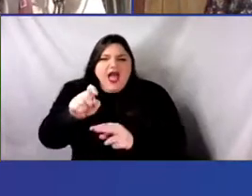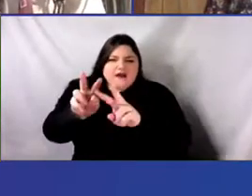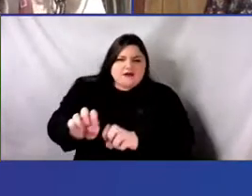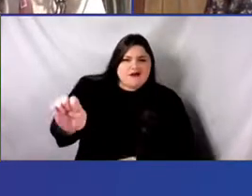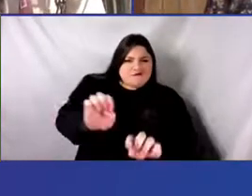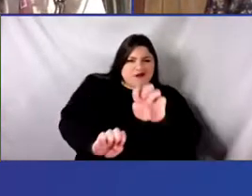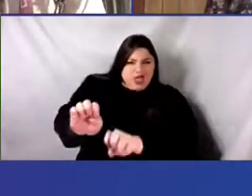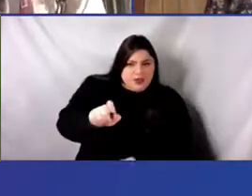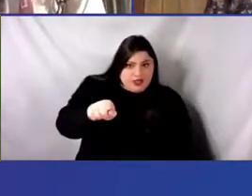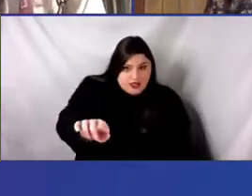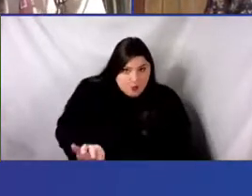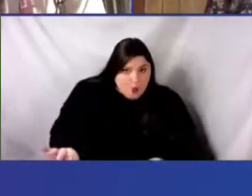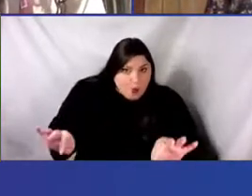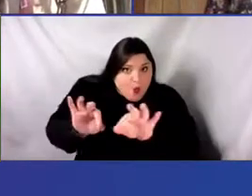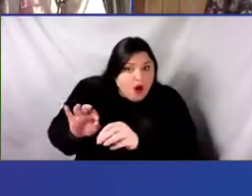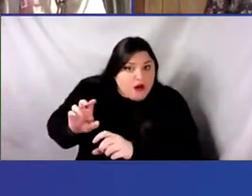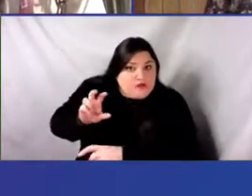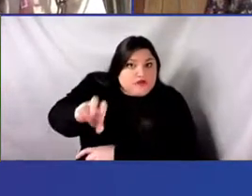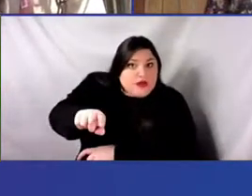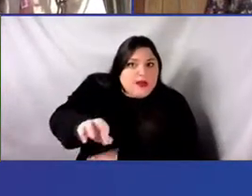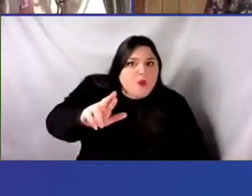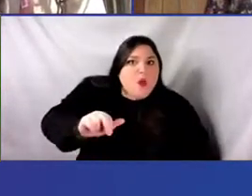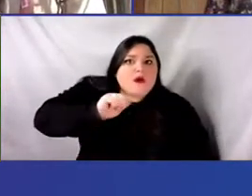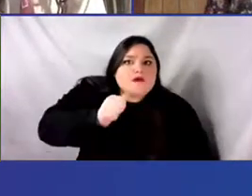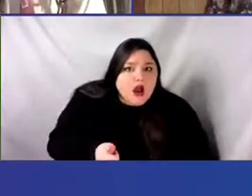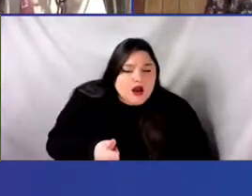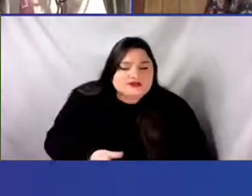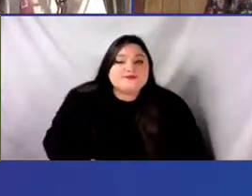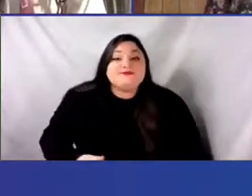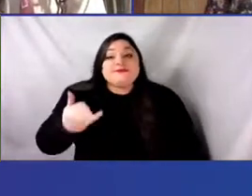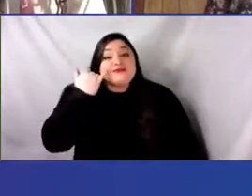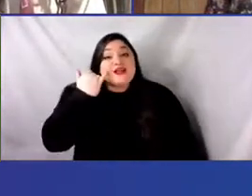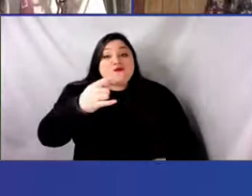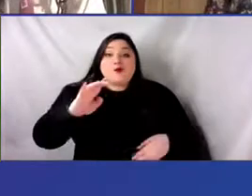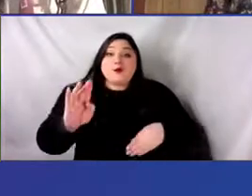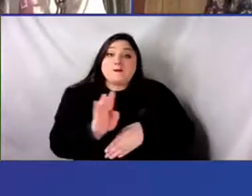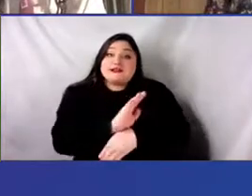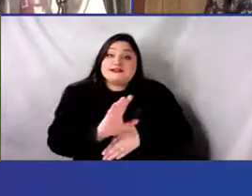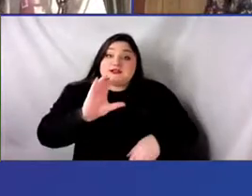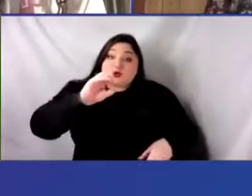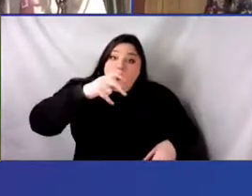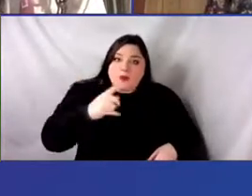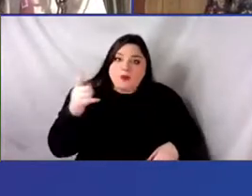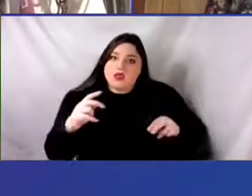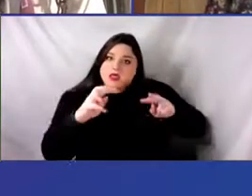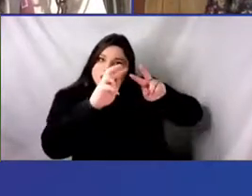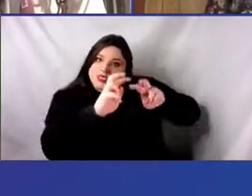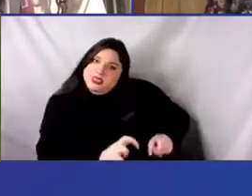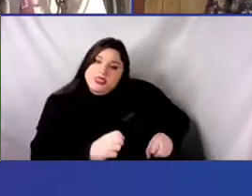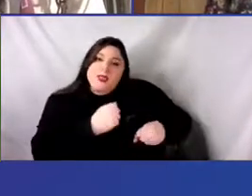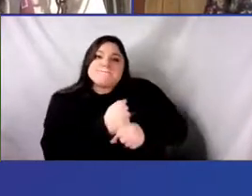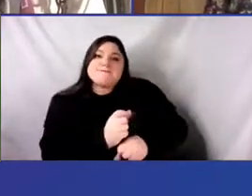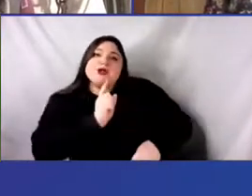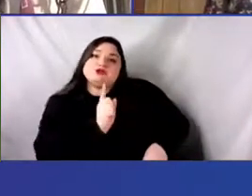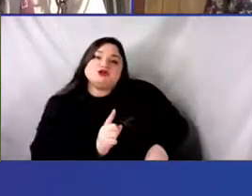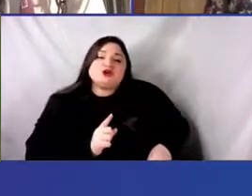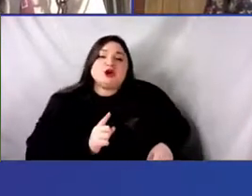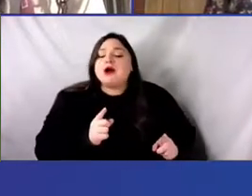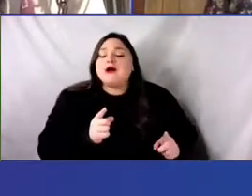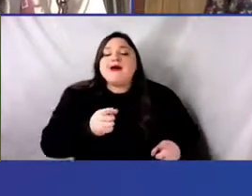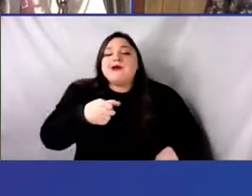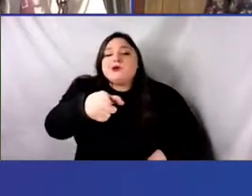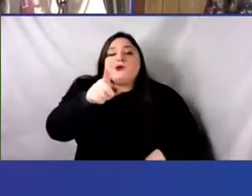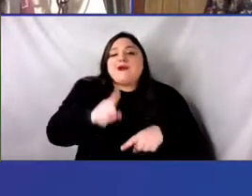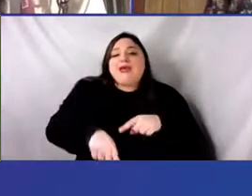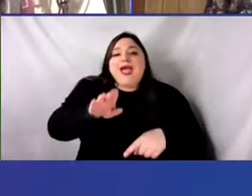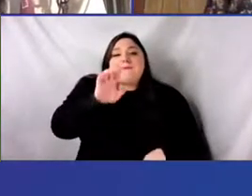are a corporation that you, you know, that you aren't having to, American Express or something like that, having to go